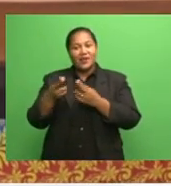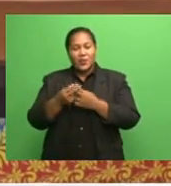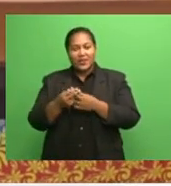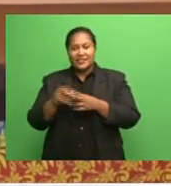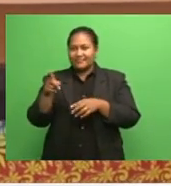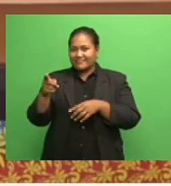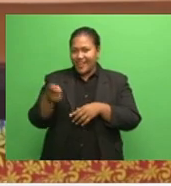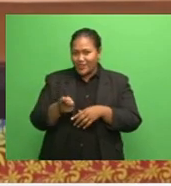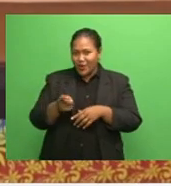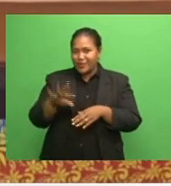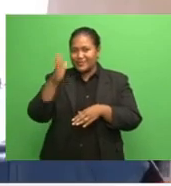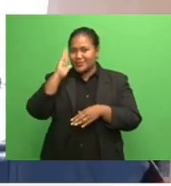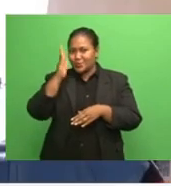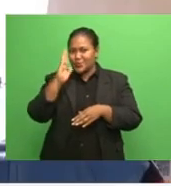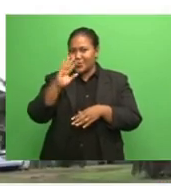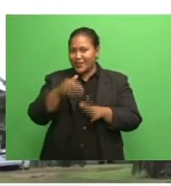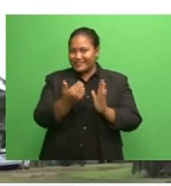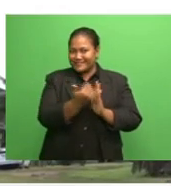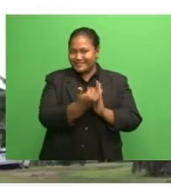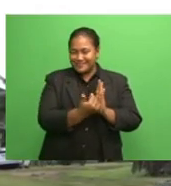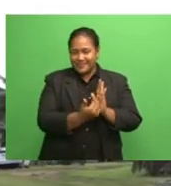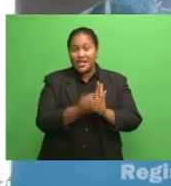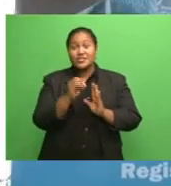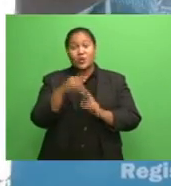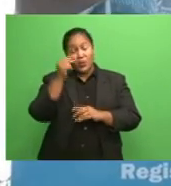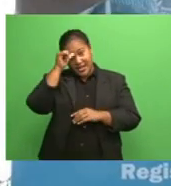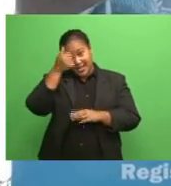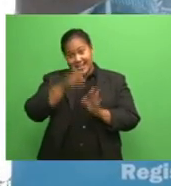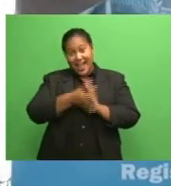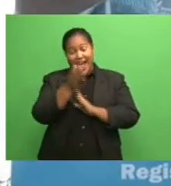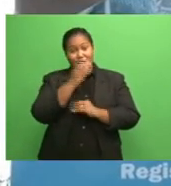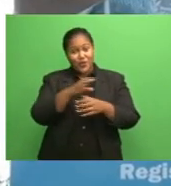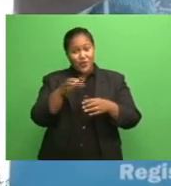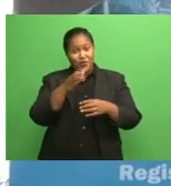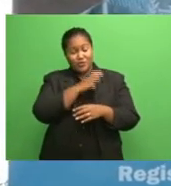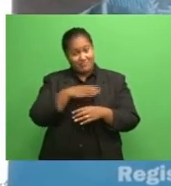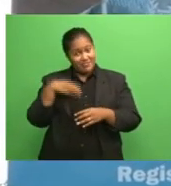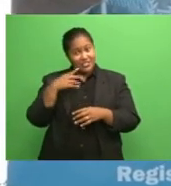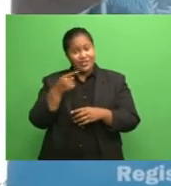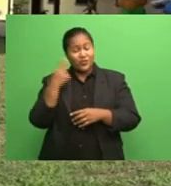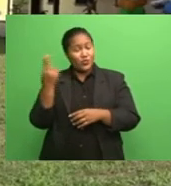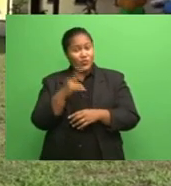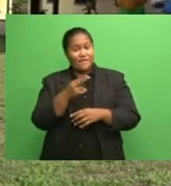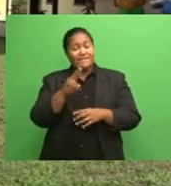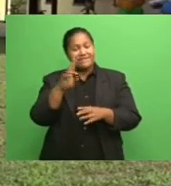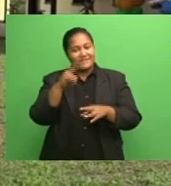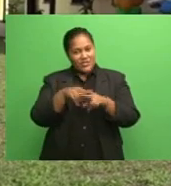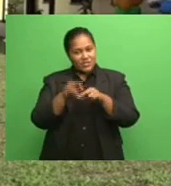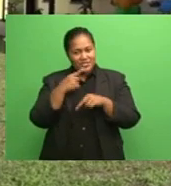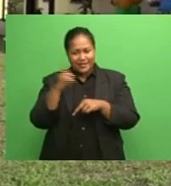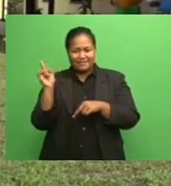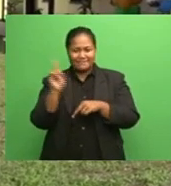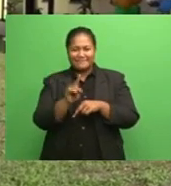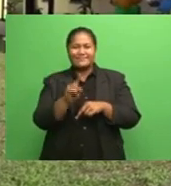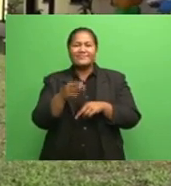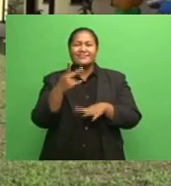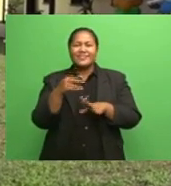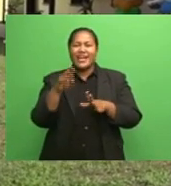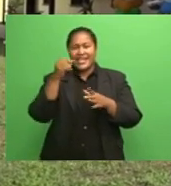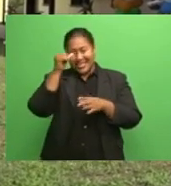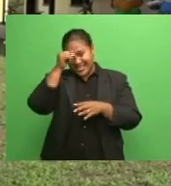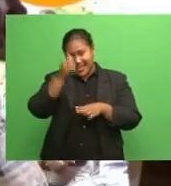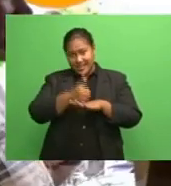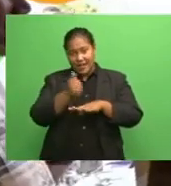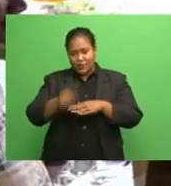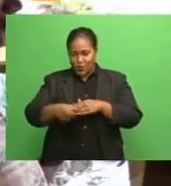-a-School scheme. Indian High Commissioner Tufiji Padmaja says following T.C. Winston, the Indian government had committed to repairing